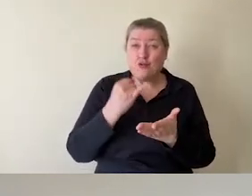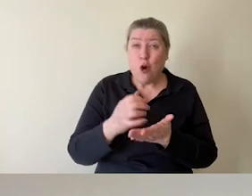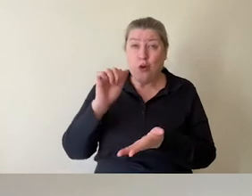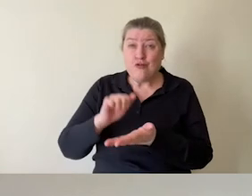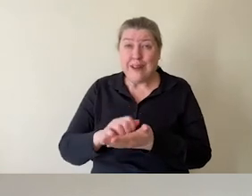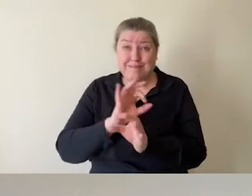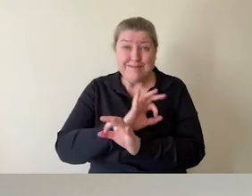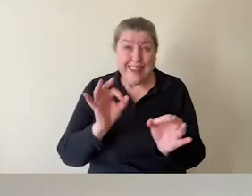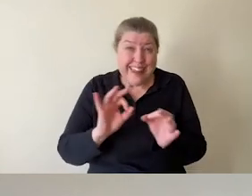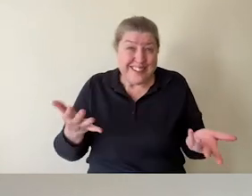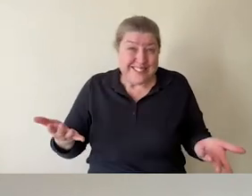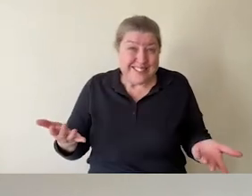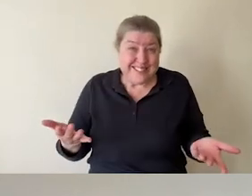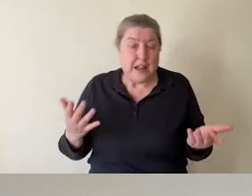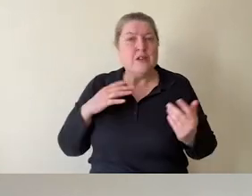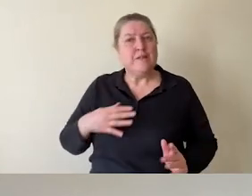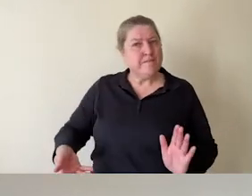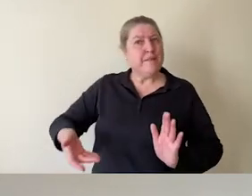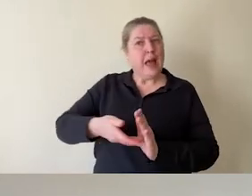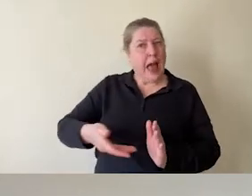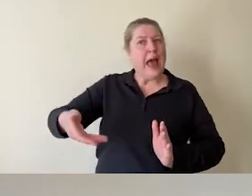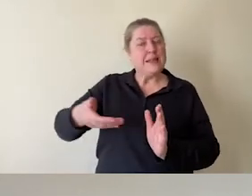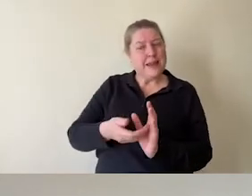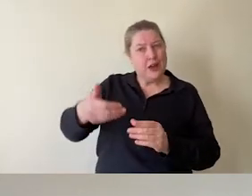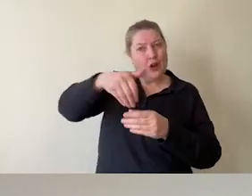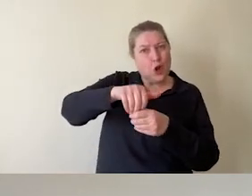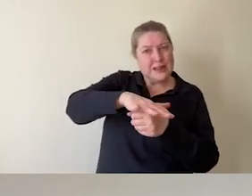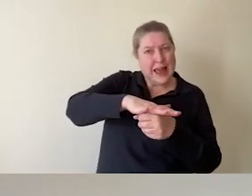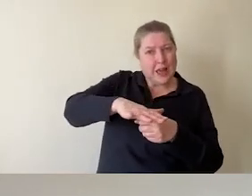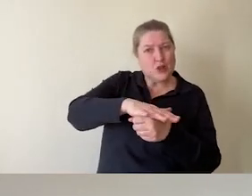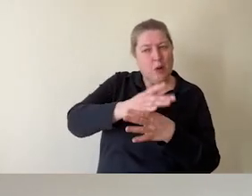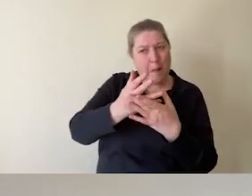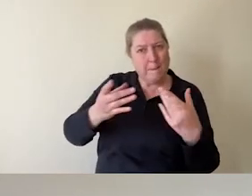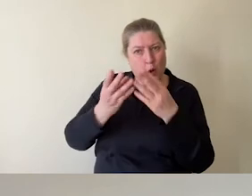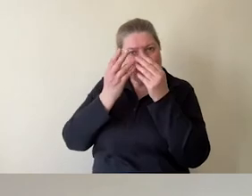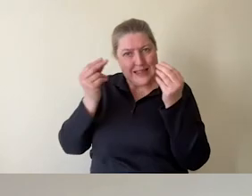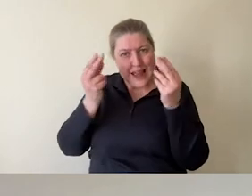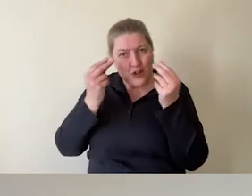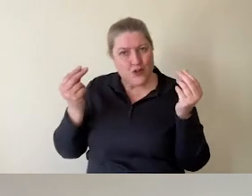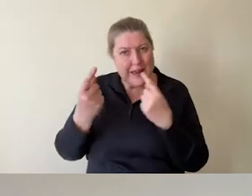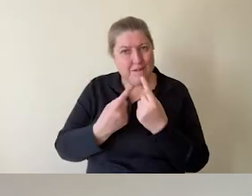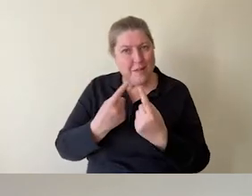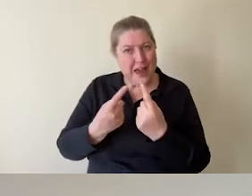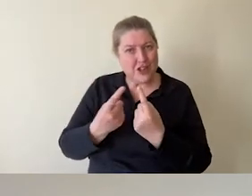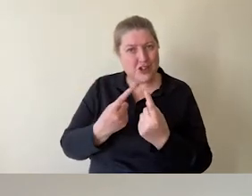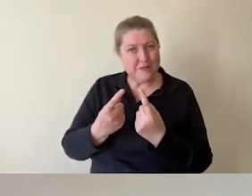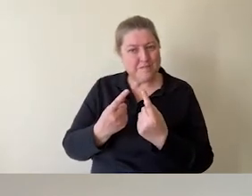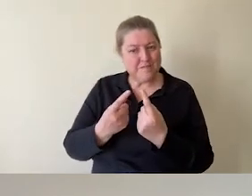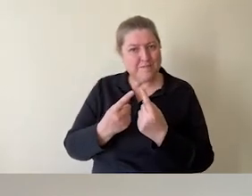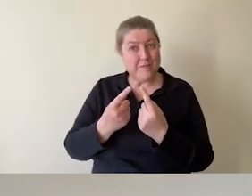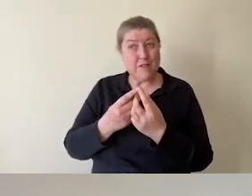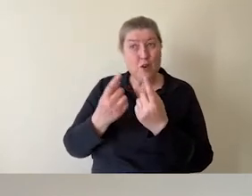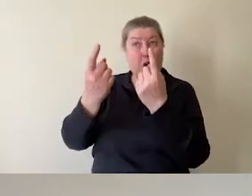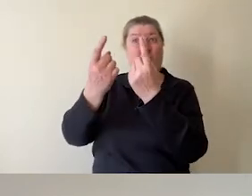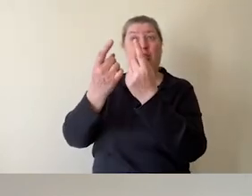But all of it just adding in that contextual multi-sensory information to the objects that